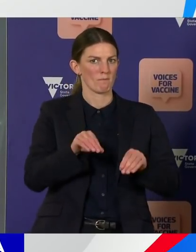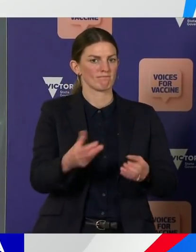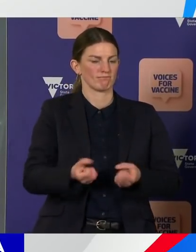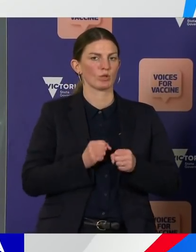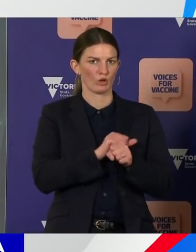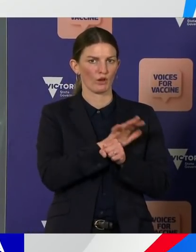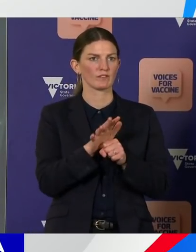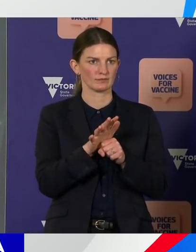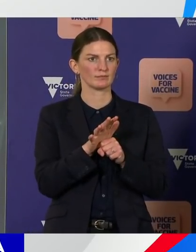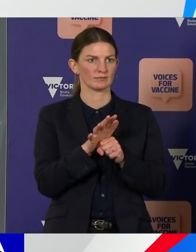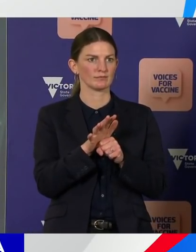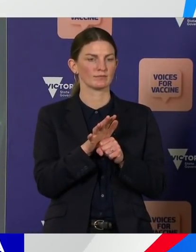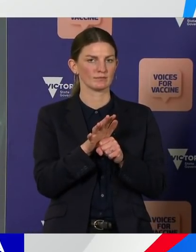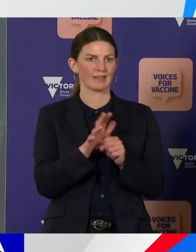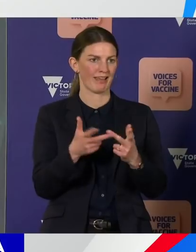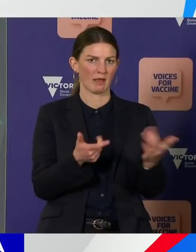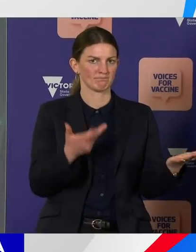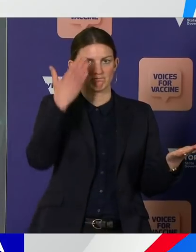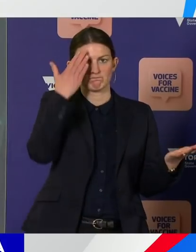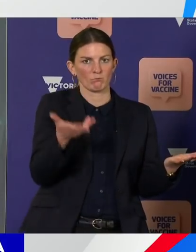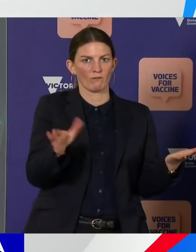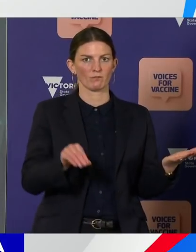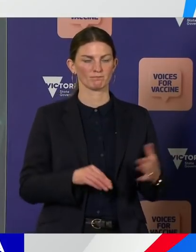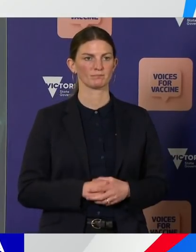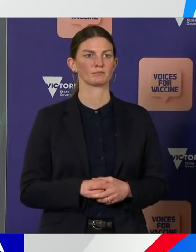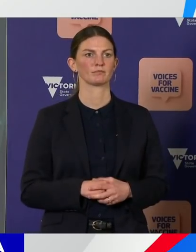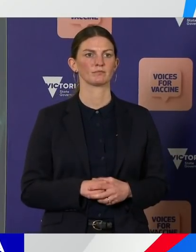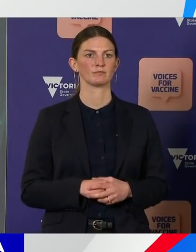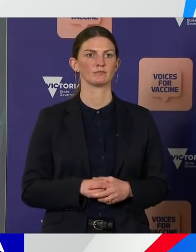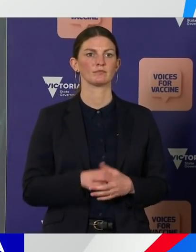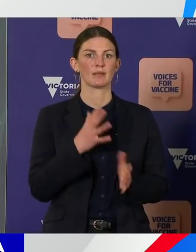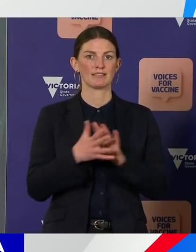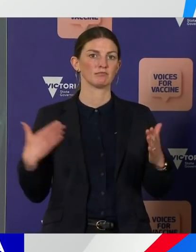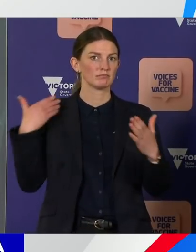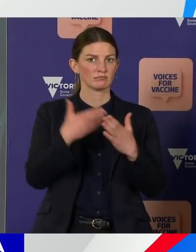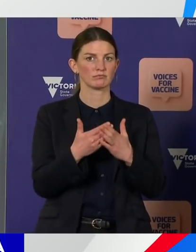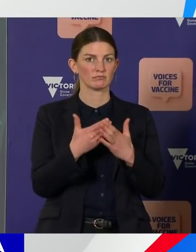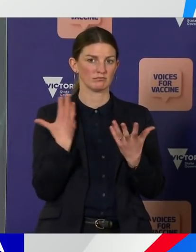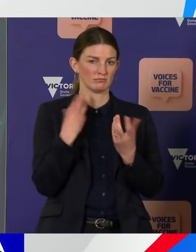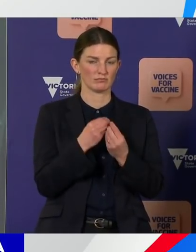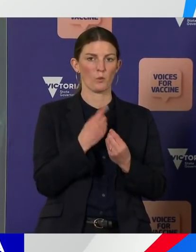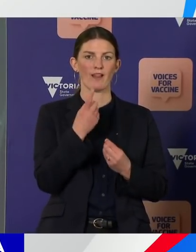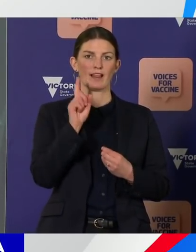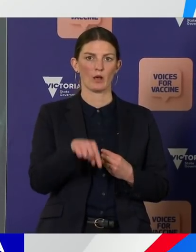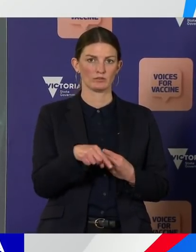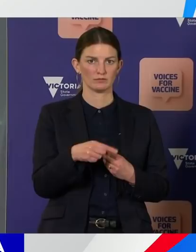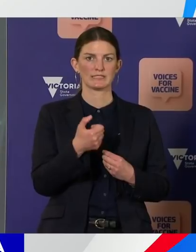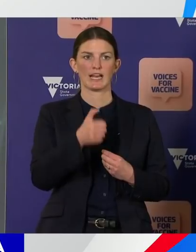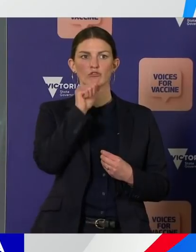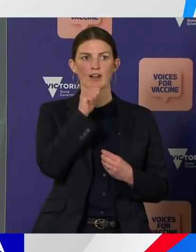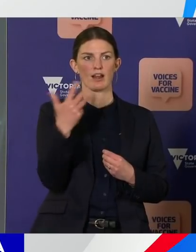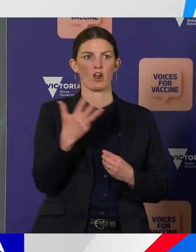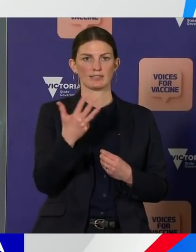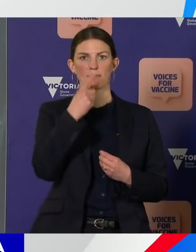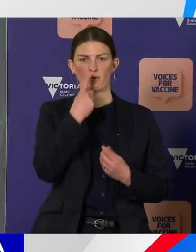and cases. This now takes us to some 1,619 active